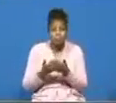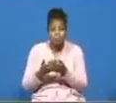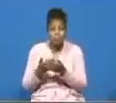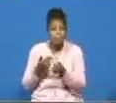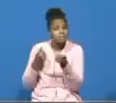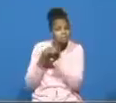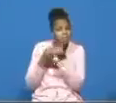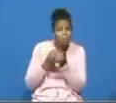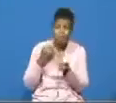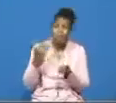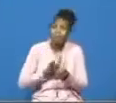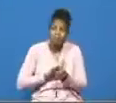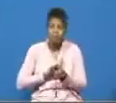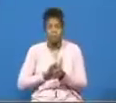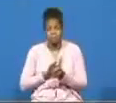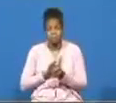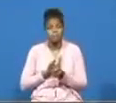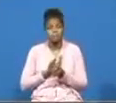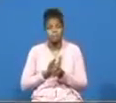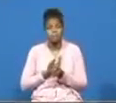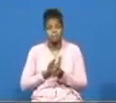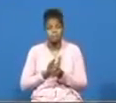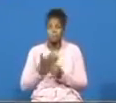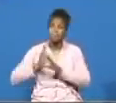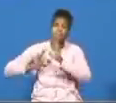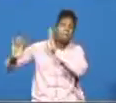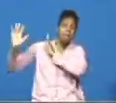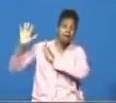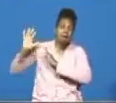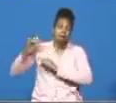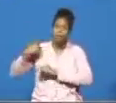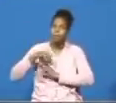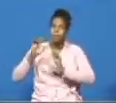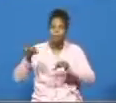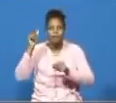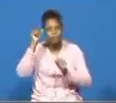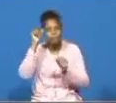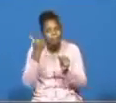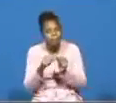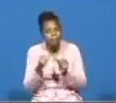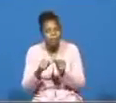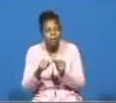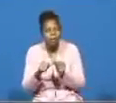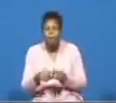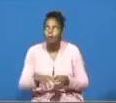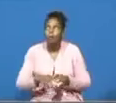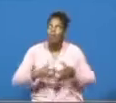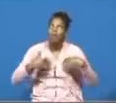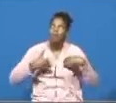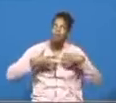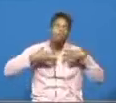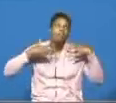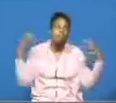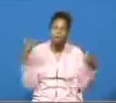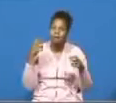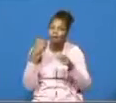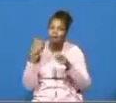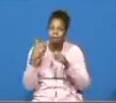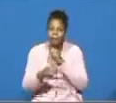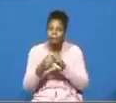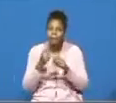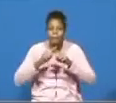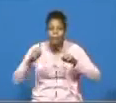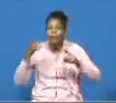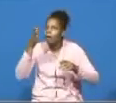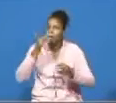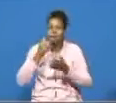god has been good for us in the past we can remember we have had so many issues but god has